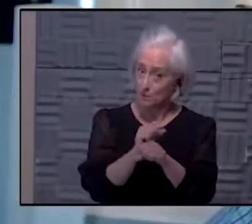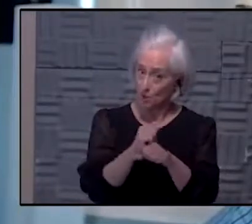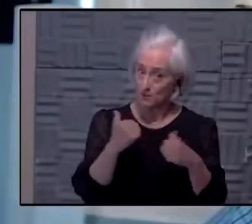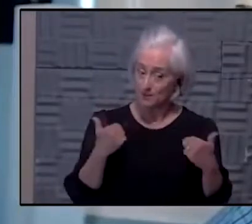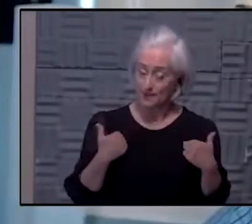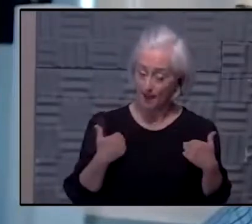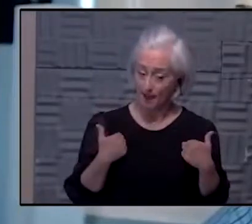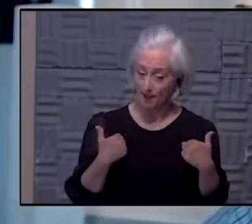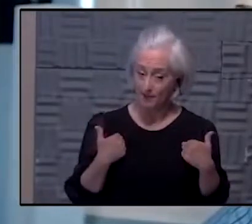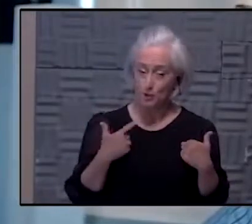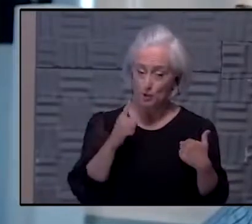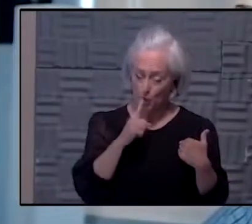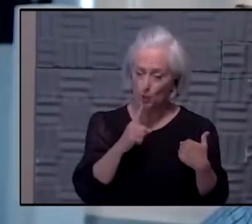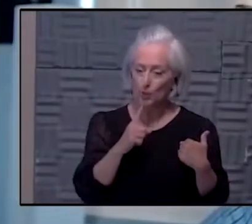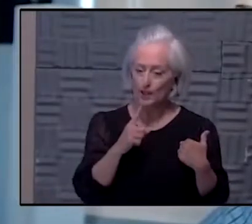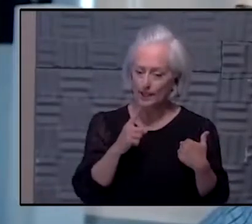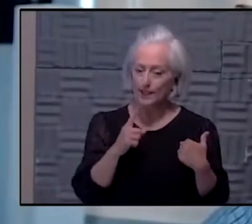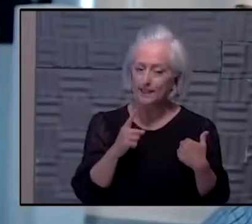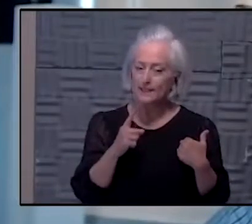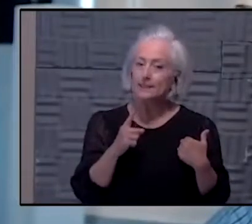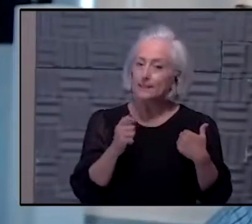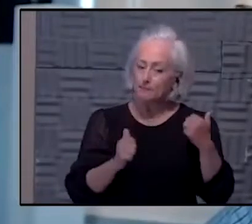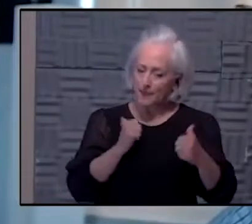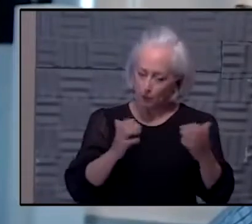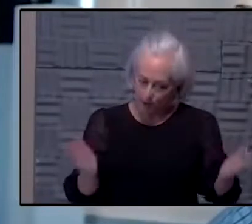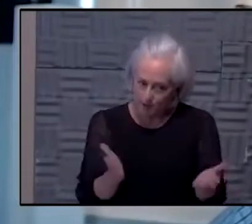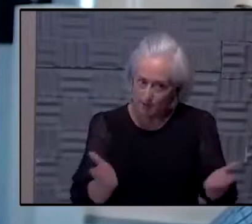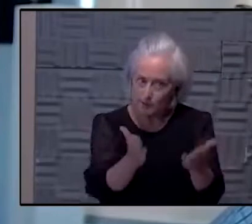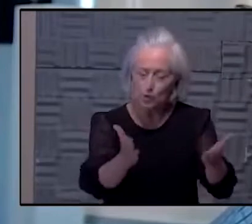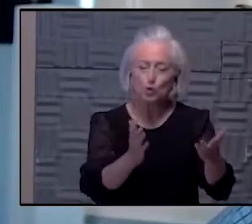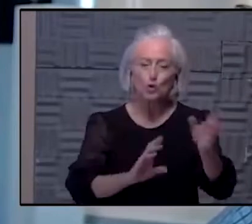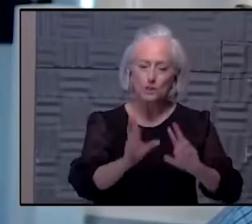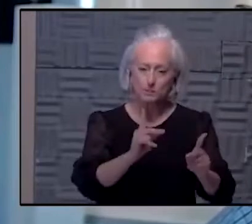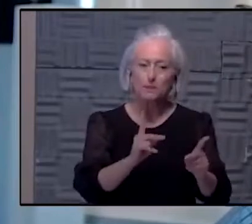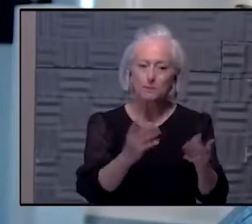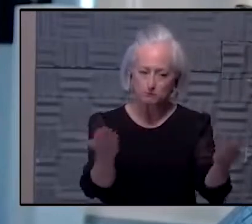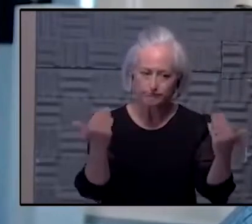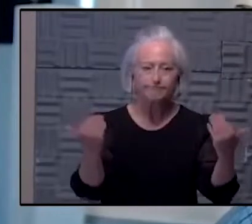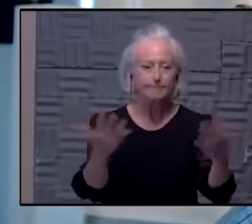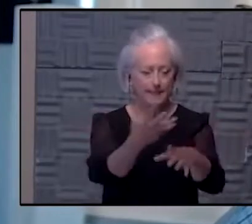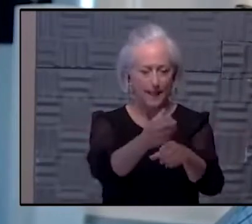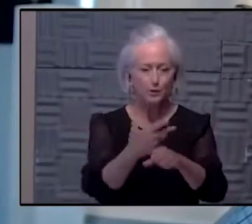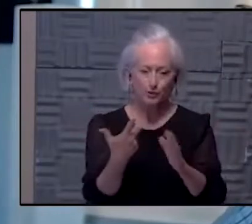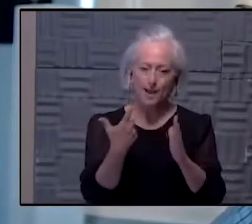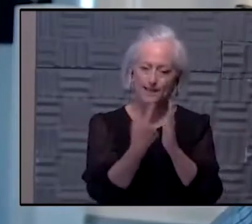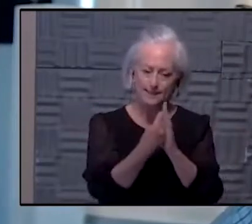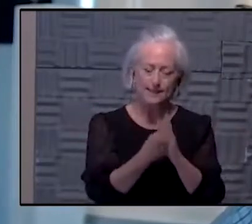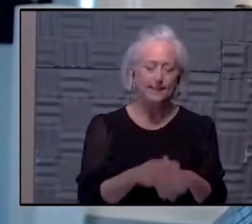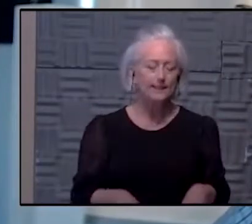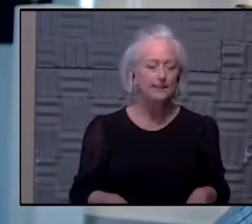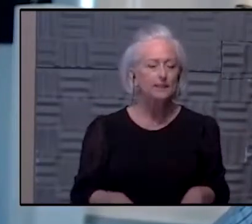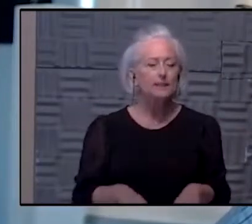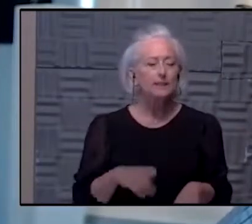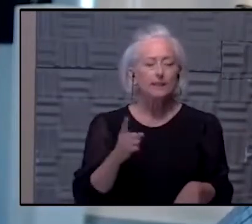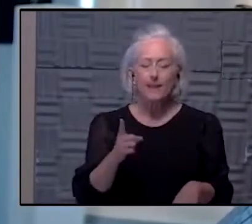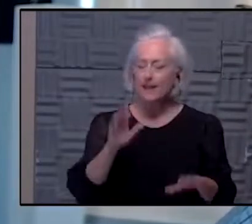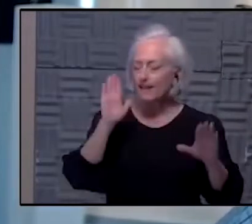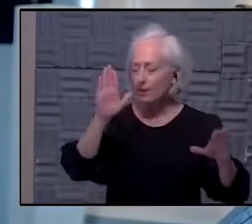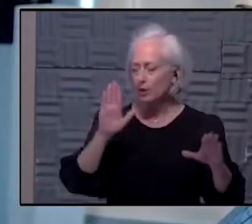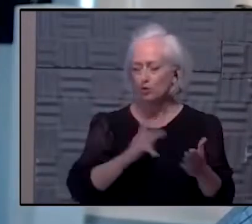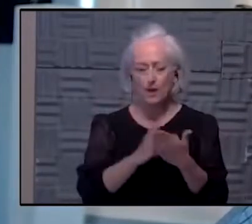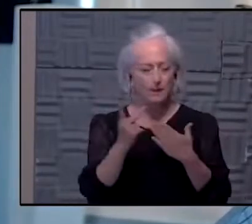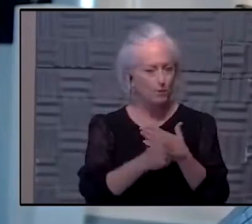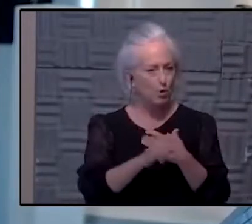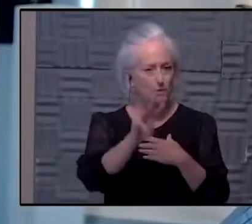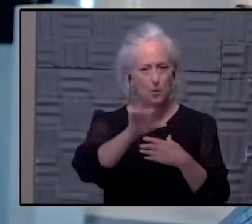very, very aggressive in a good way to getting vaccines into arms. But they've just run an exemplary programming in